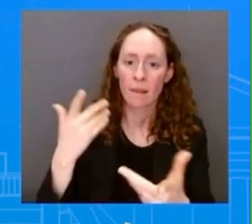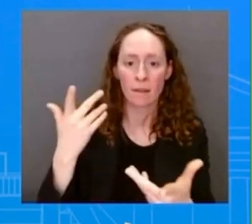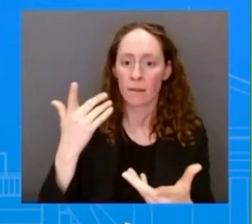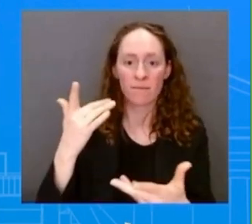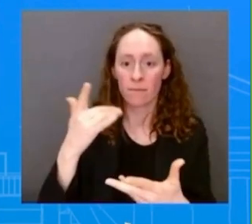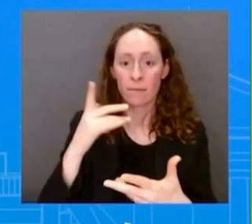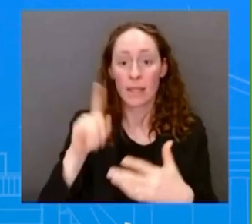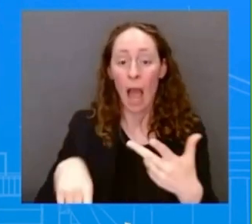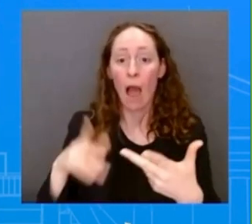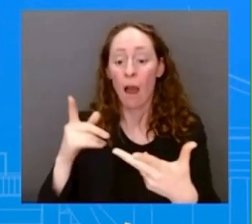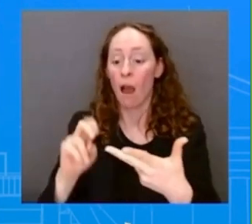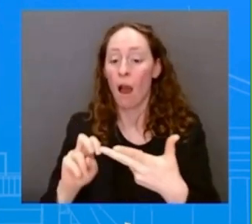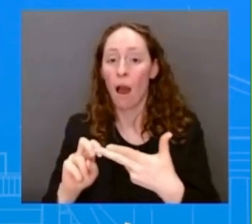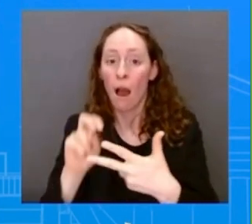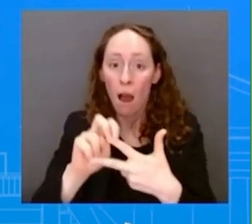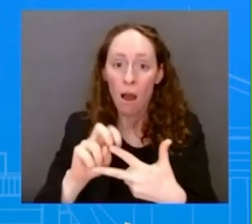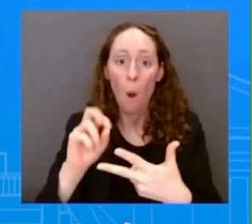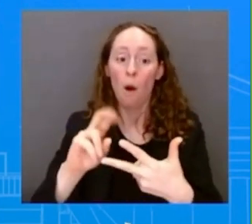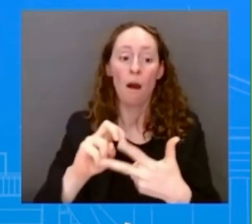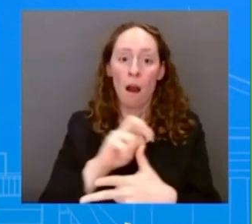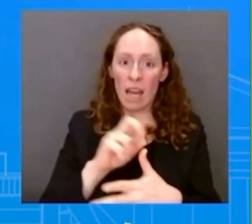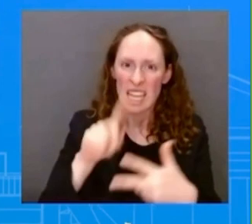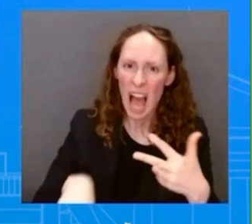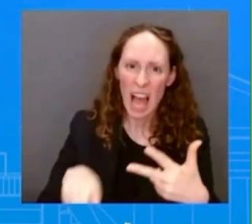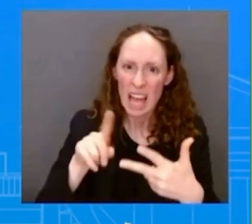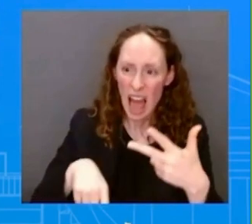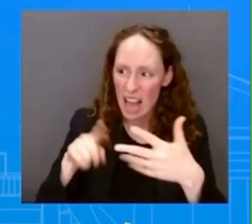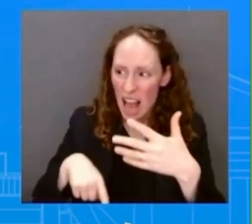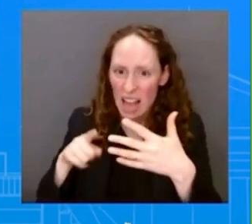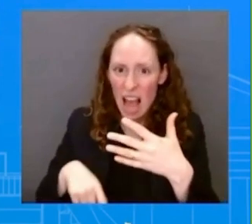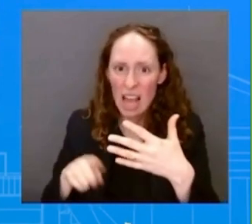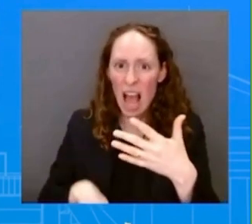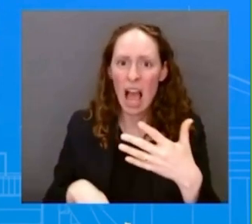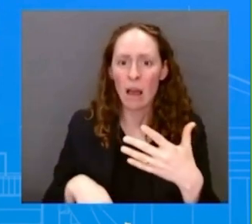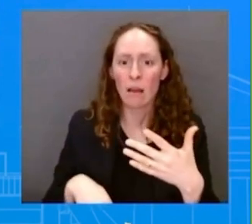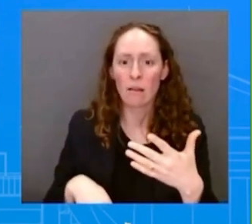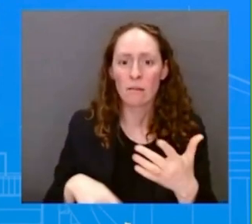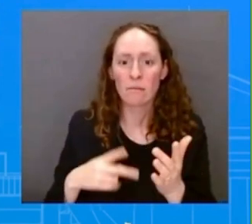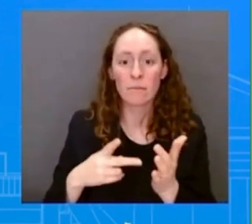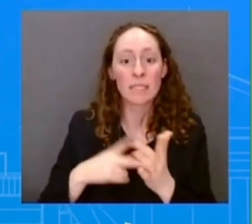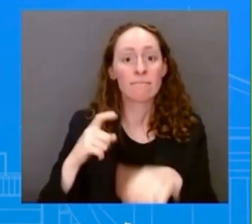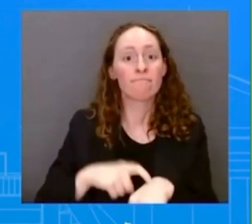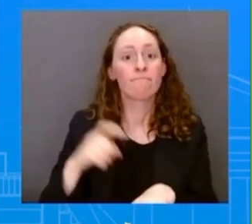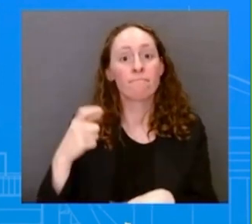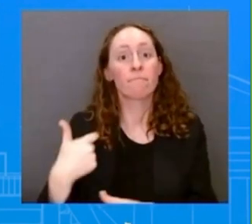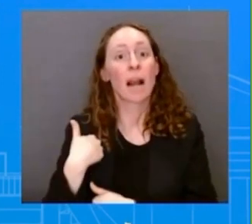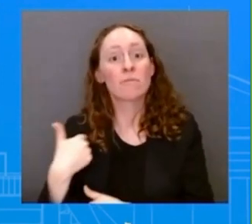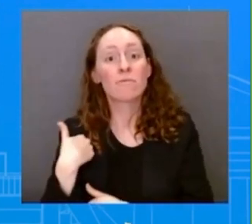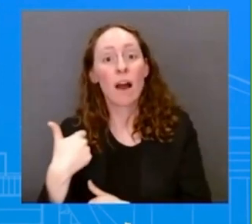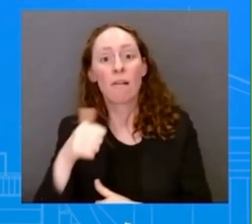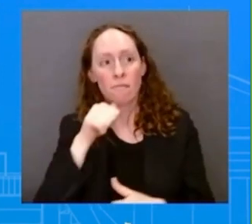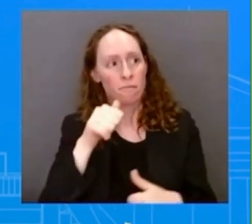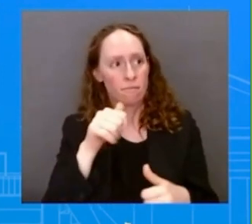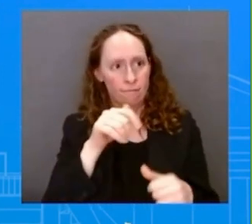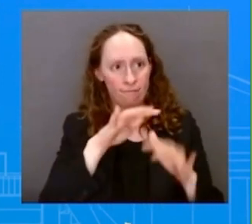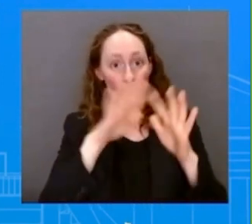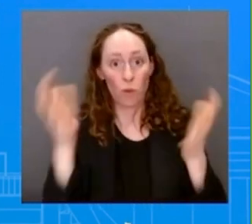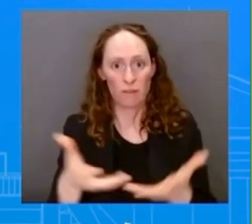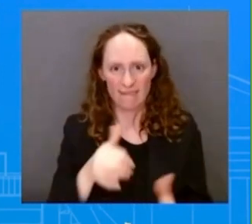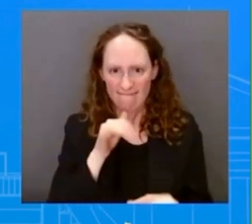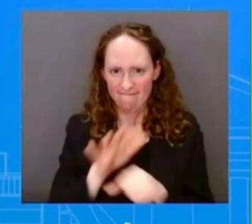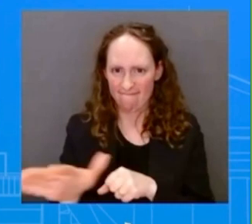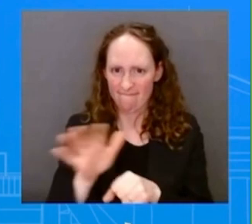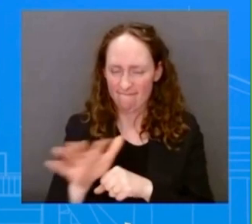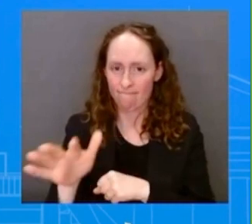have an effect on U.S. readiness around the world. We noticed that there were some Senate Republicans yesterday who urged Senator